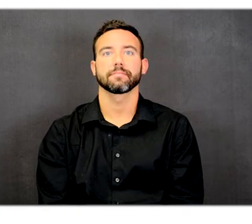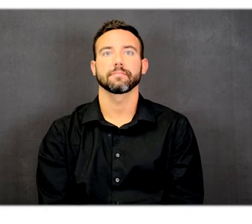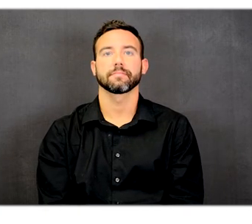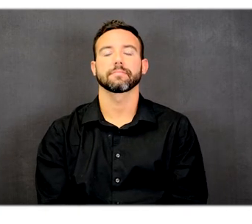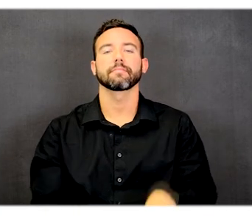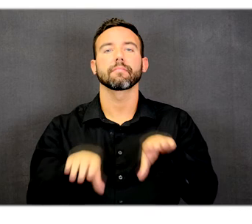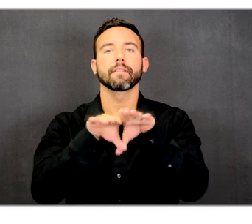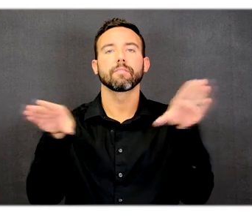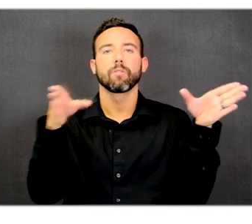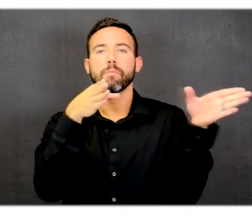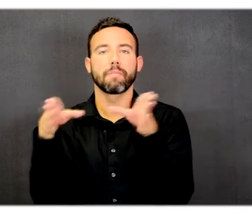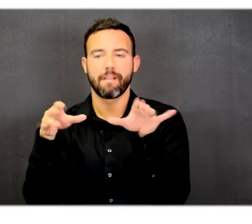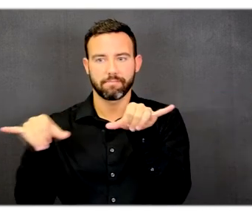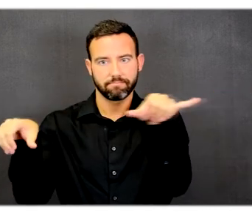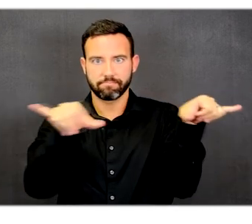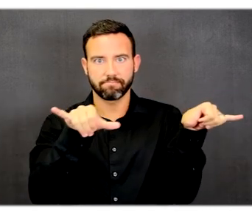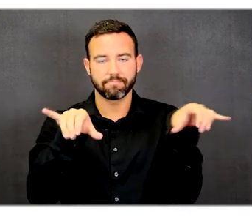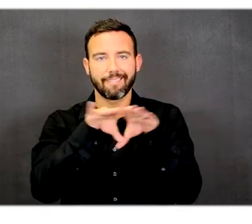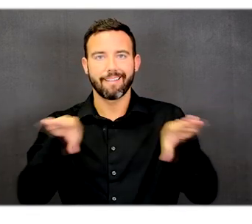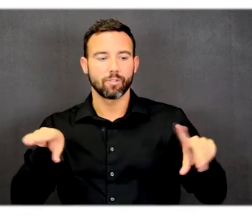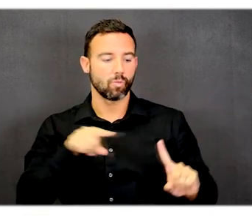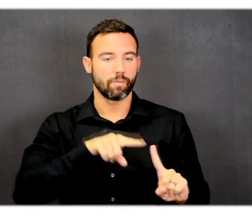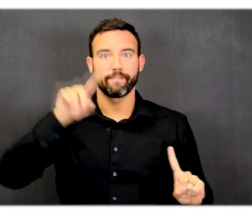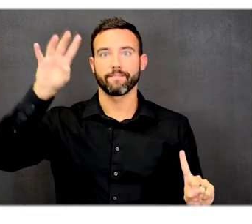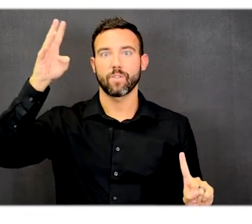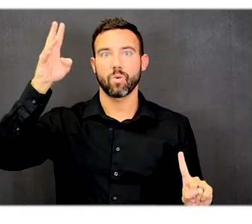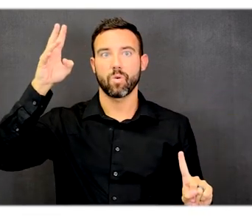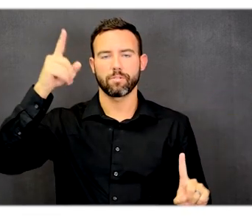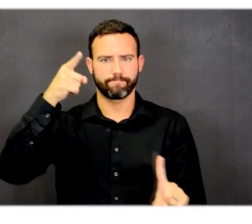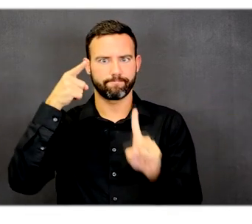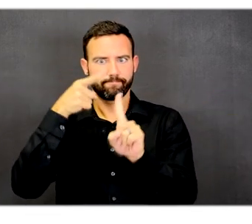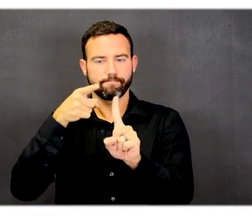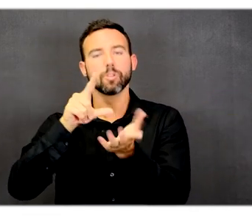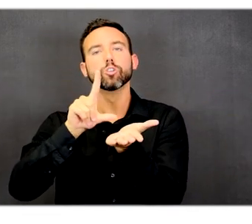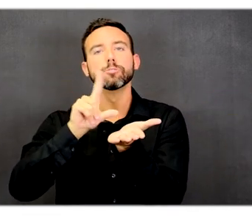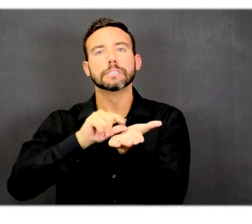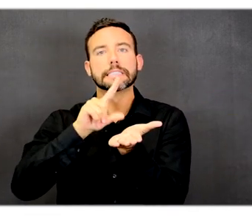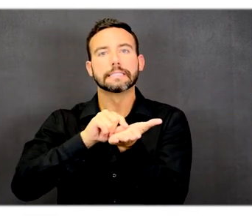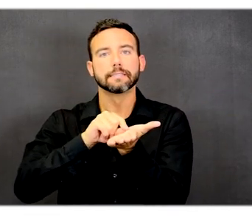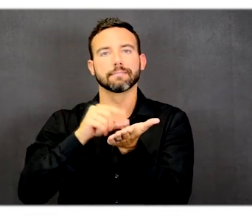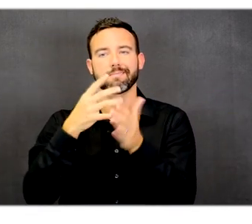Floor plan commonality levels 1 through 4, print and copy rooms.